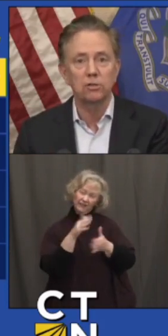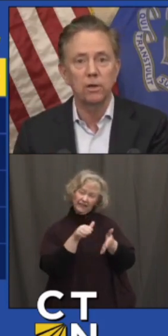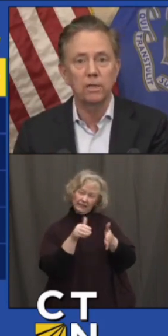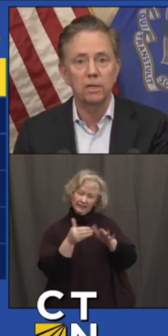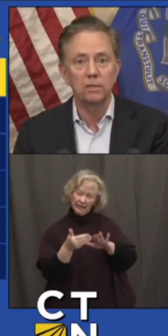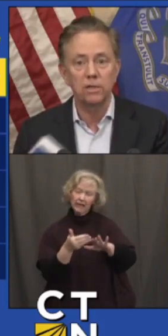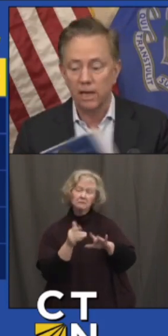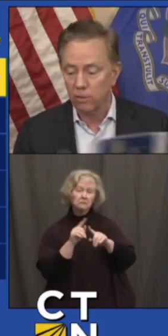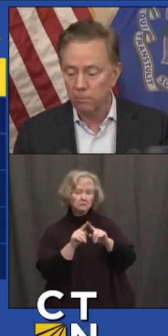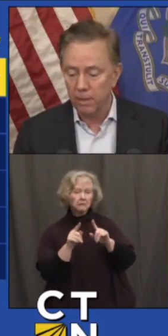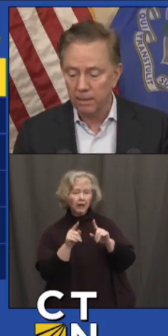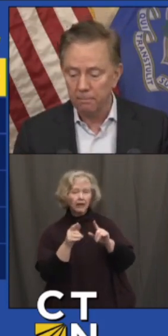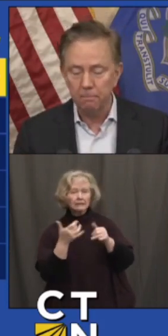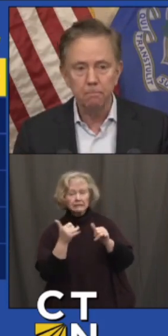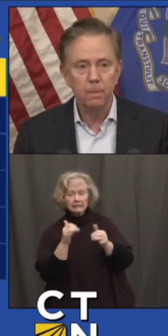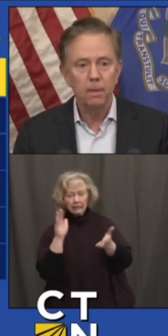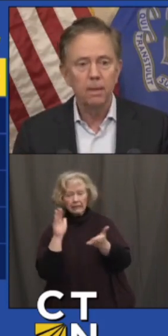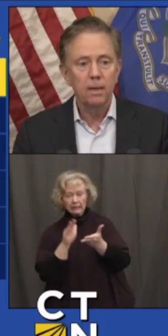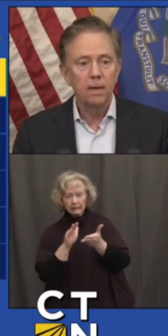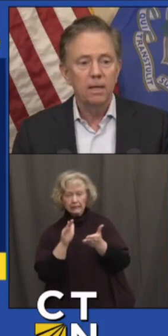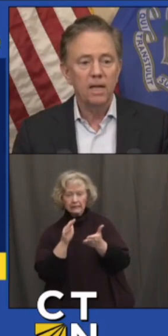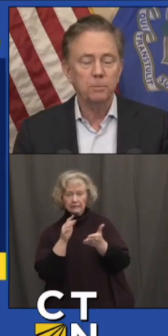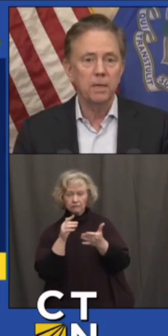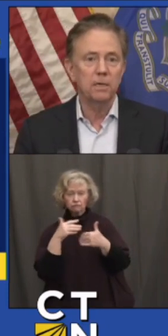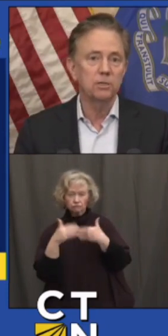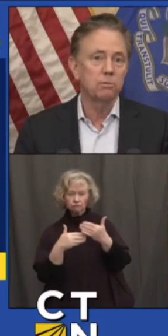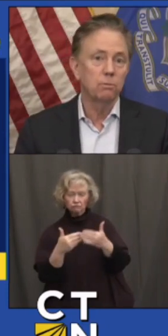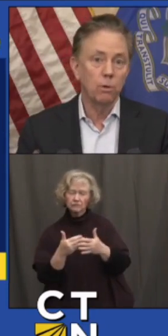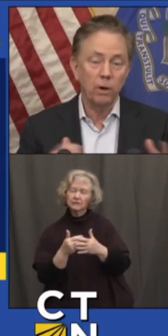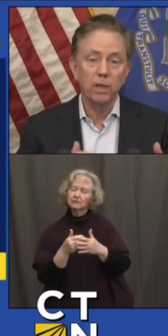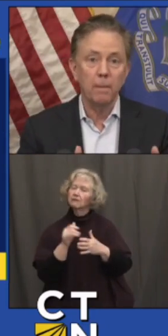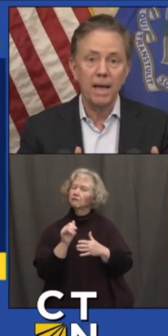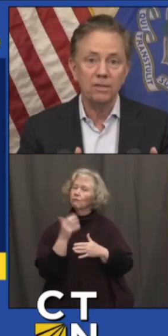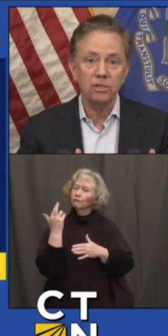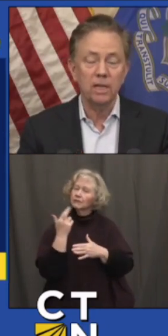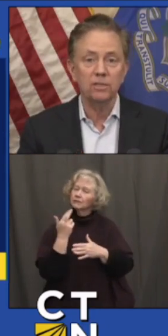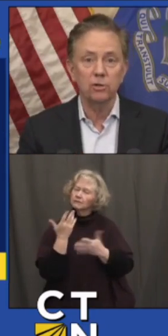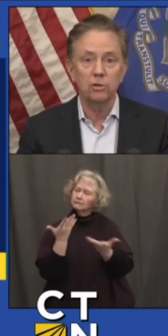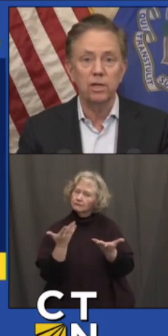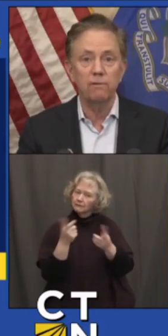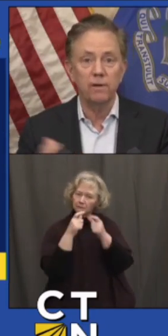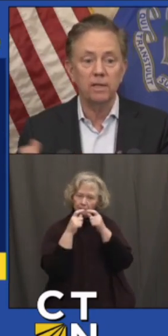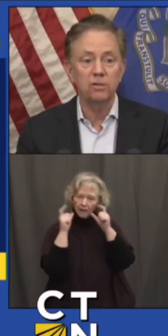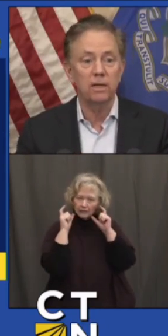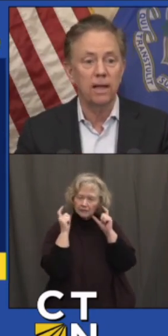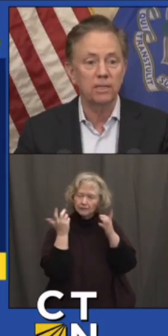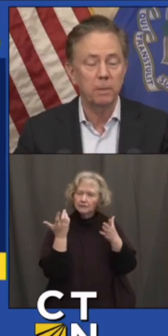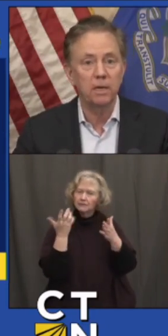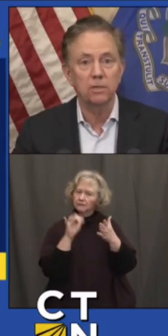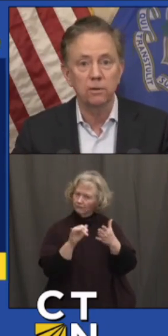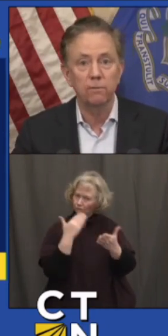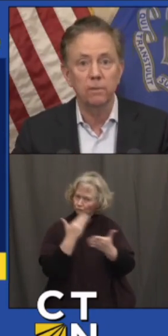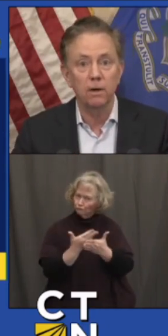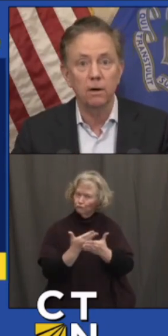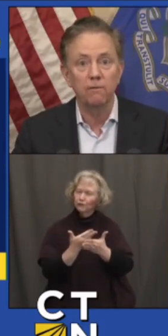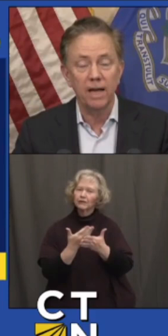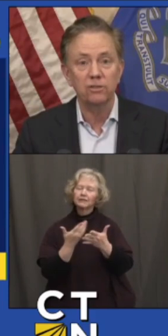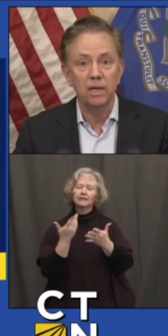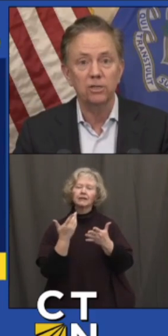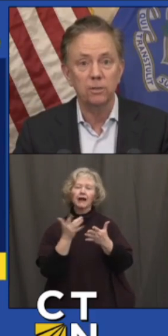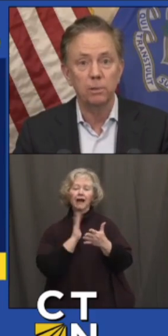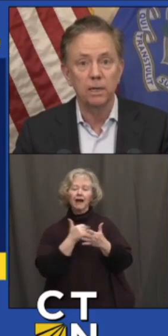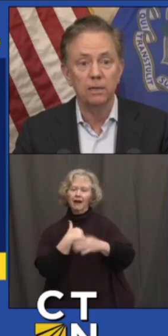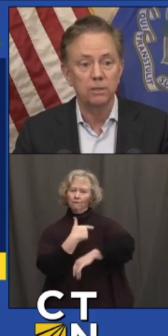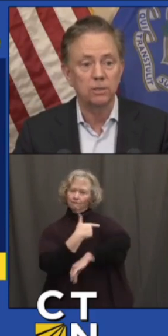that's trending down a bit. That's because we're wearing the mask. That's good defense. And that's because of our